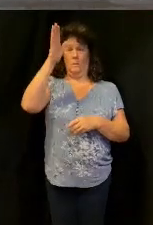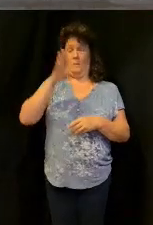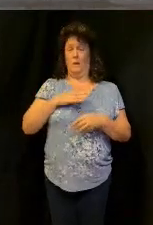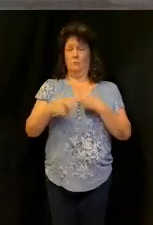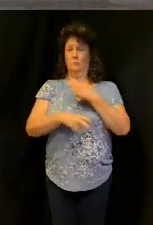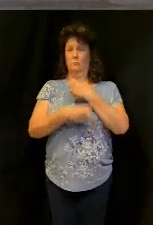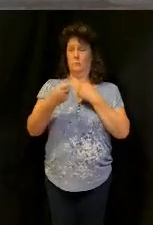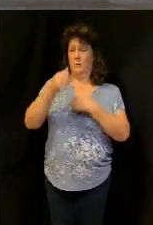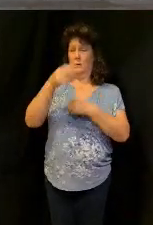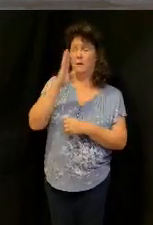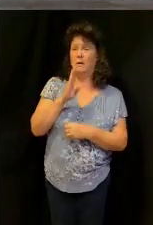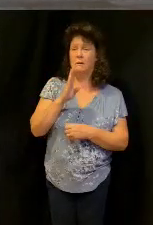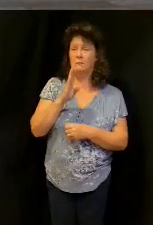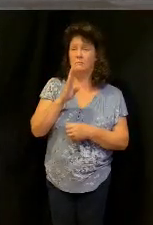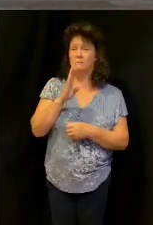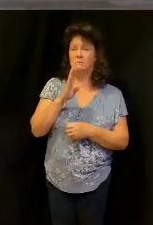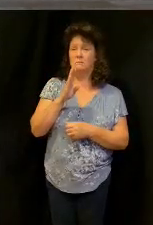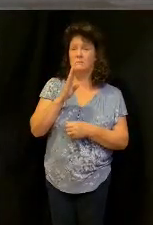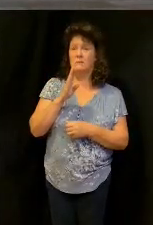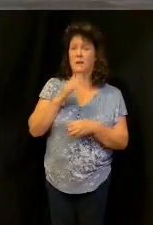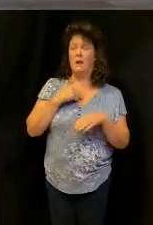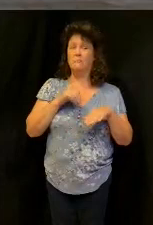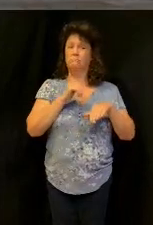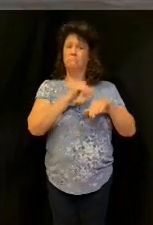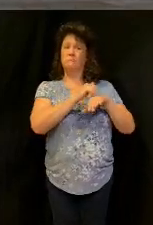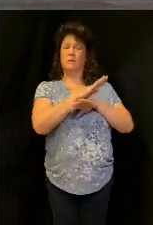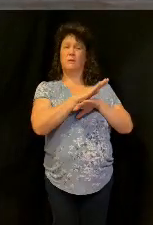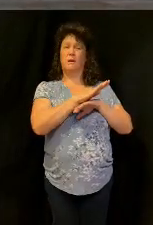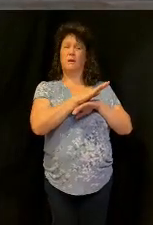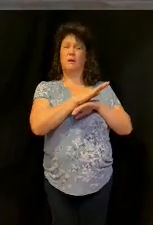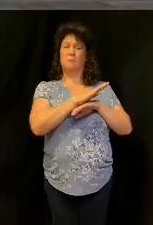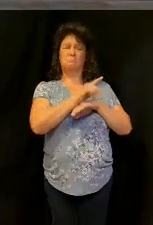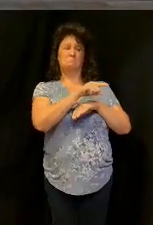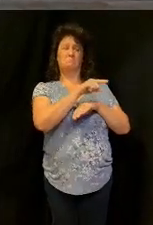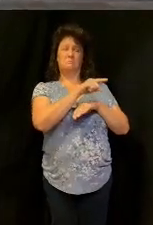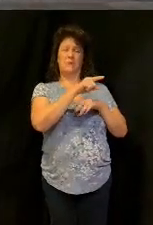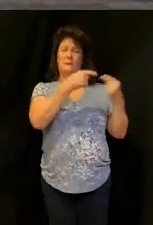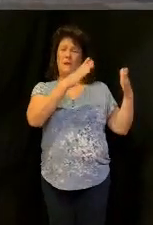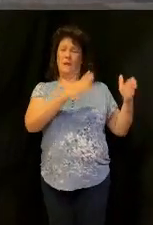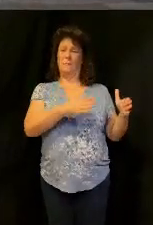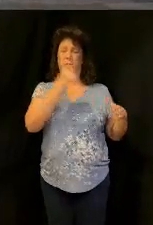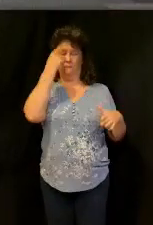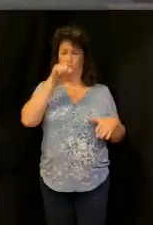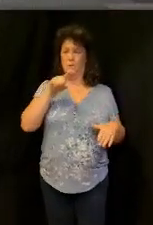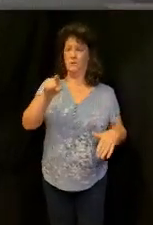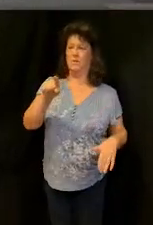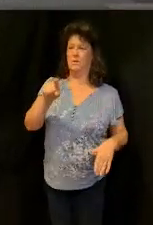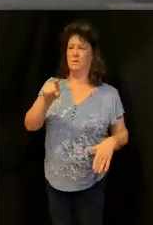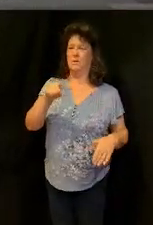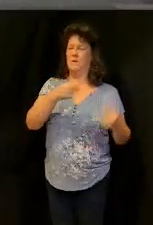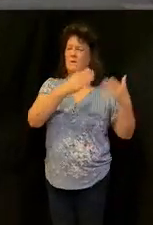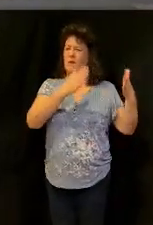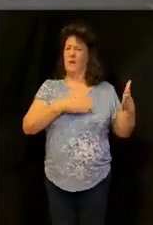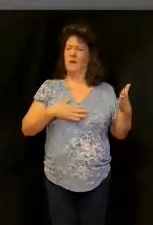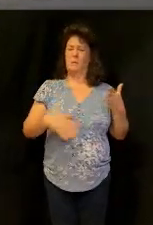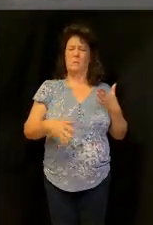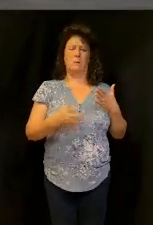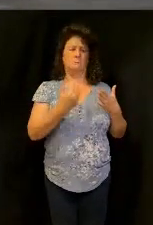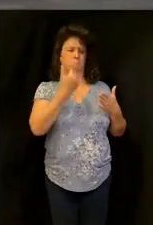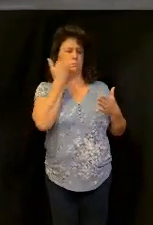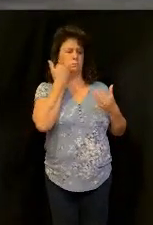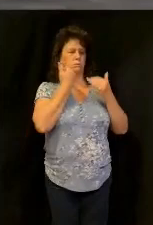The thing is, that he says, I'll rebuke the devourer for your sake. And the enemy would come in and start devouring your finances.